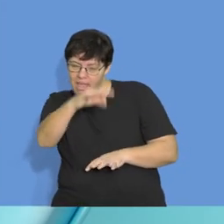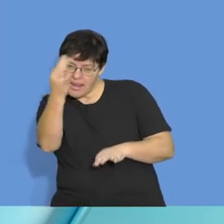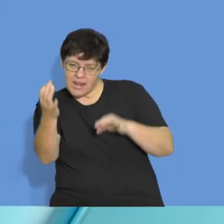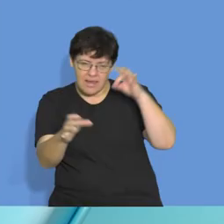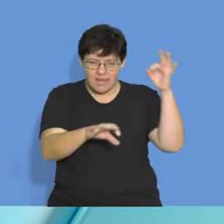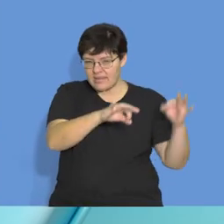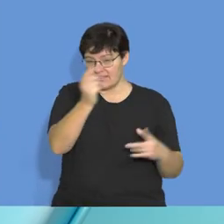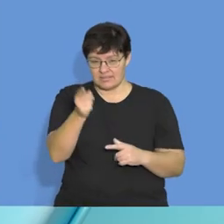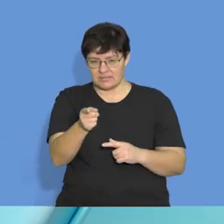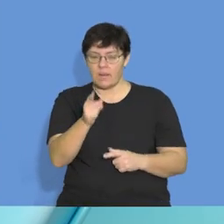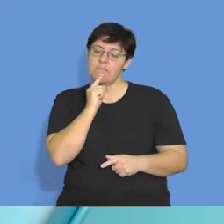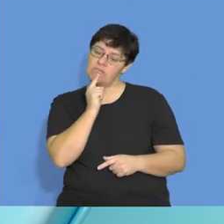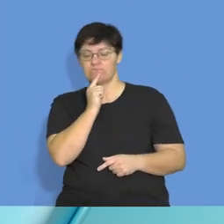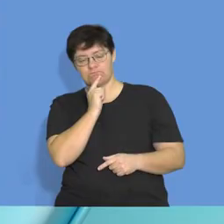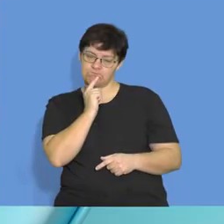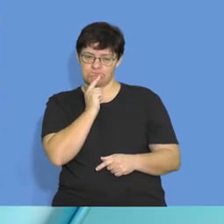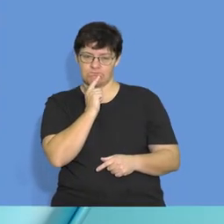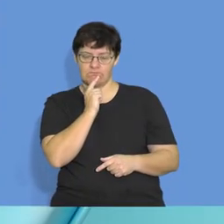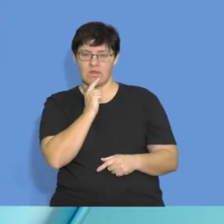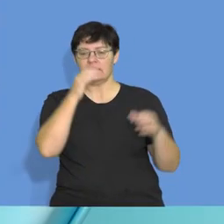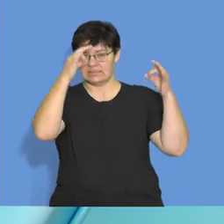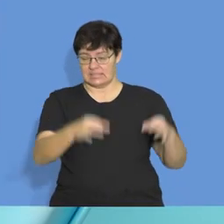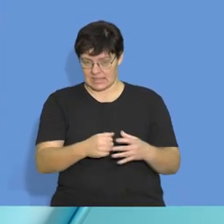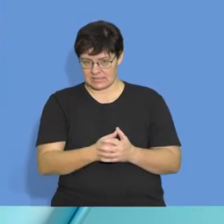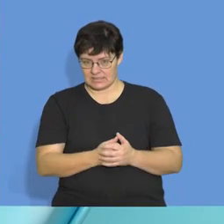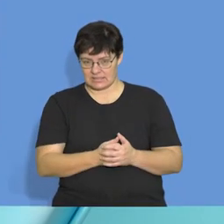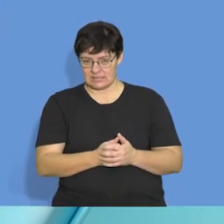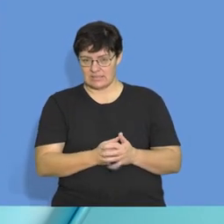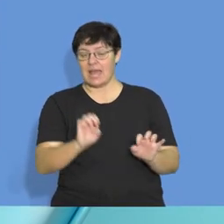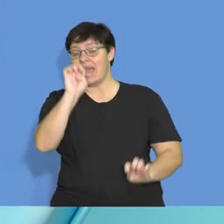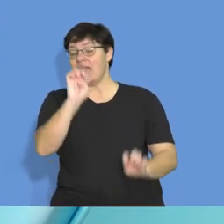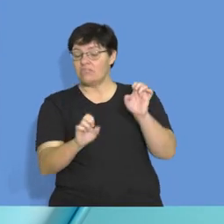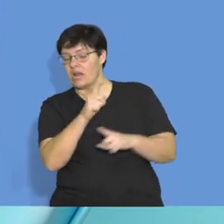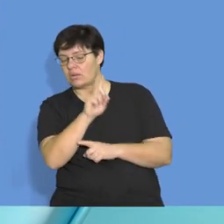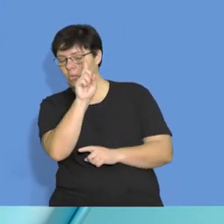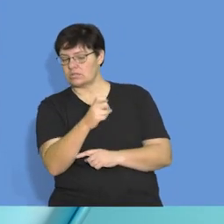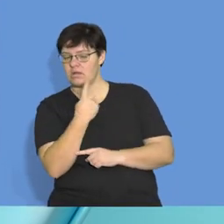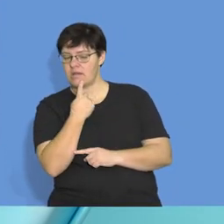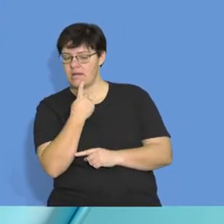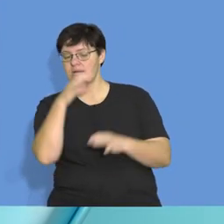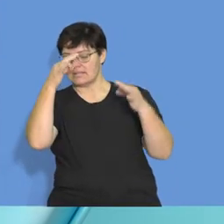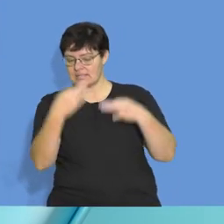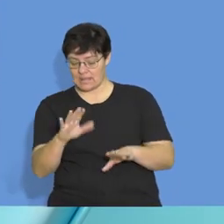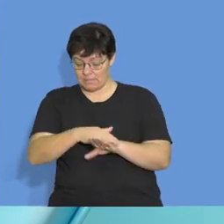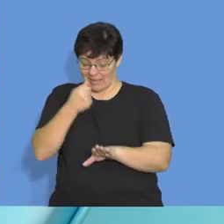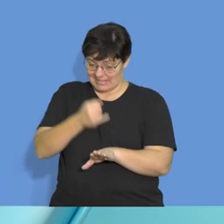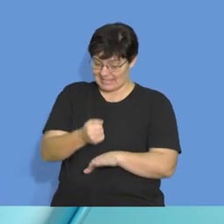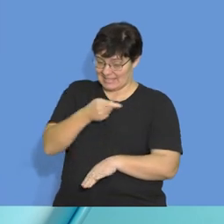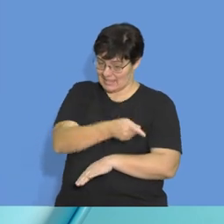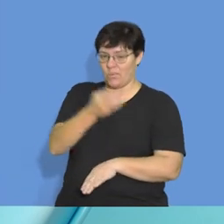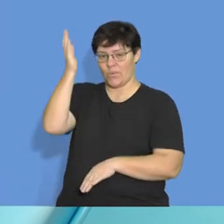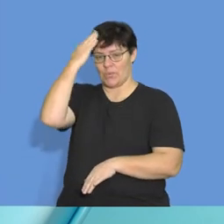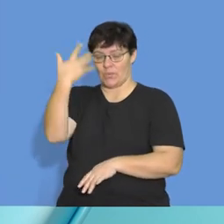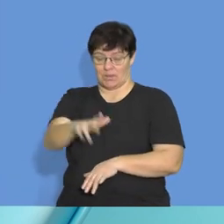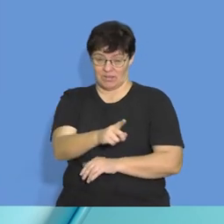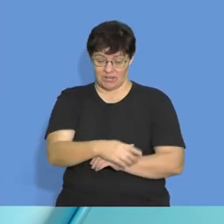make judgment or evaluate the question and then give a decision based on what we know. So,